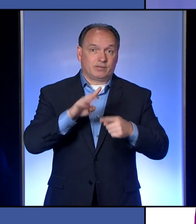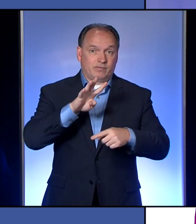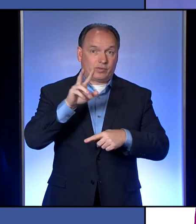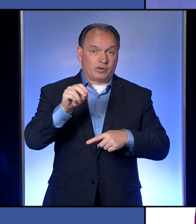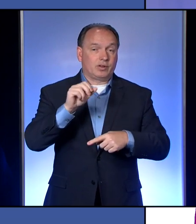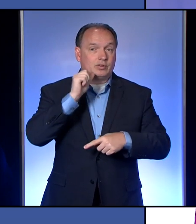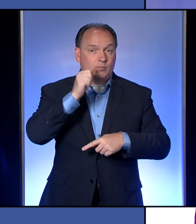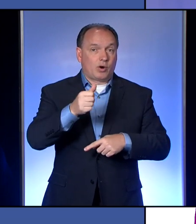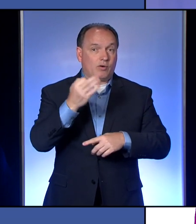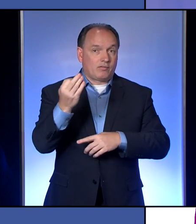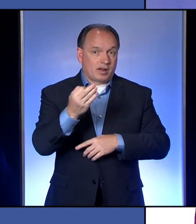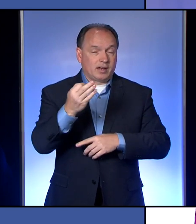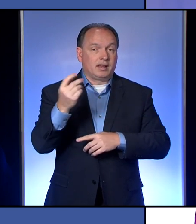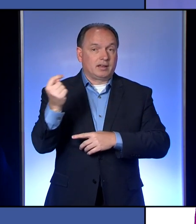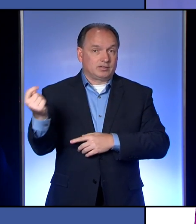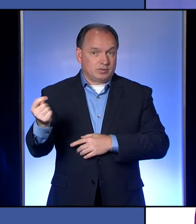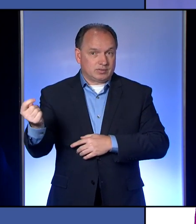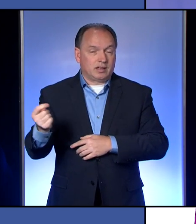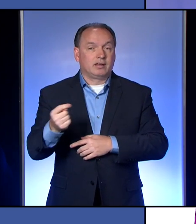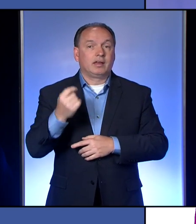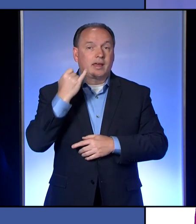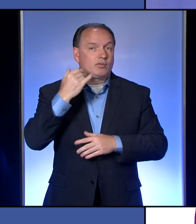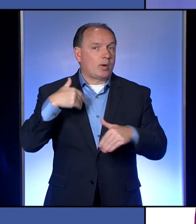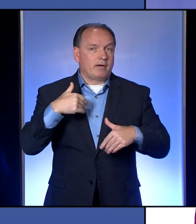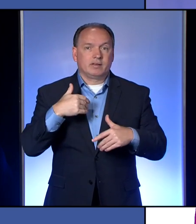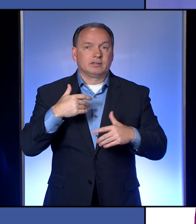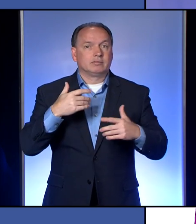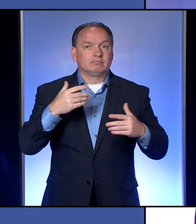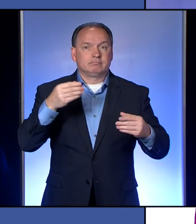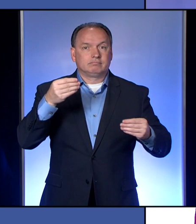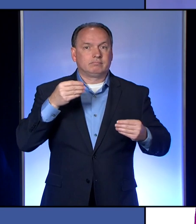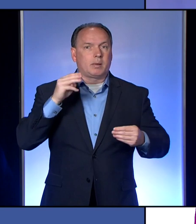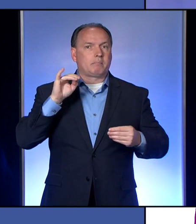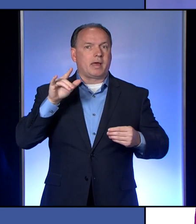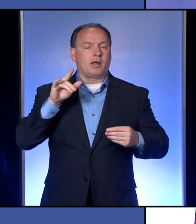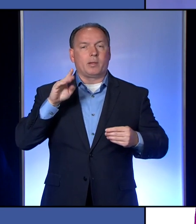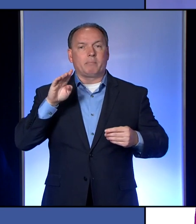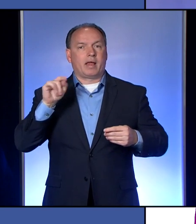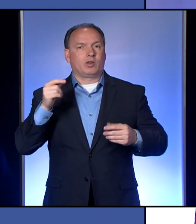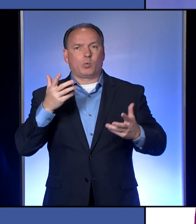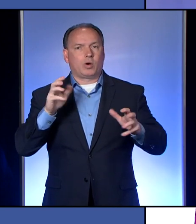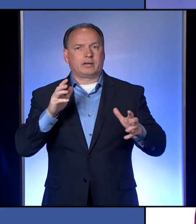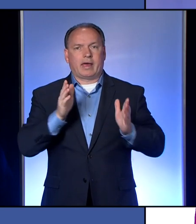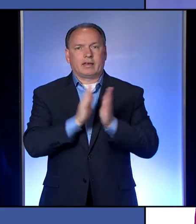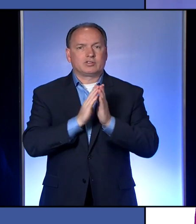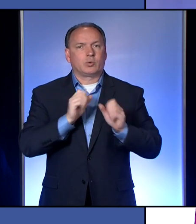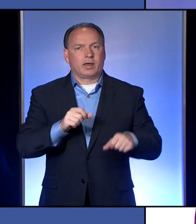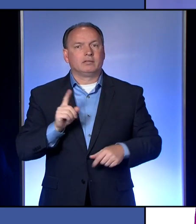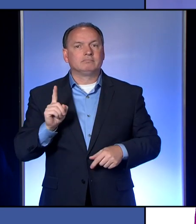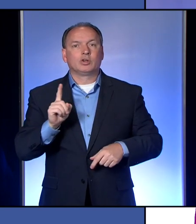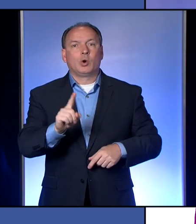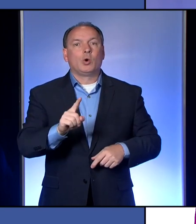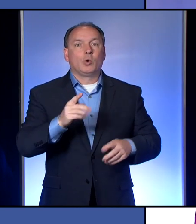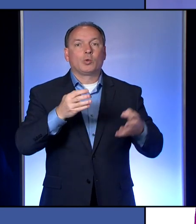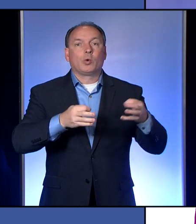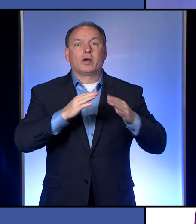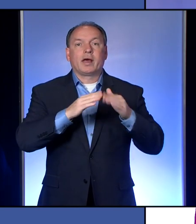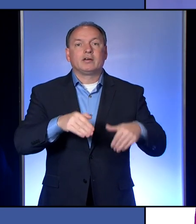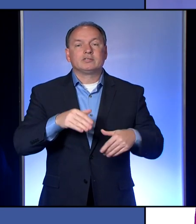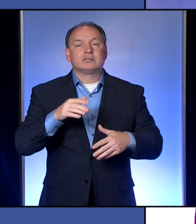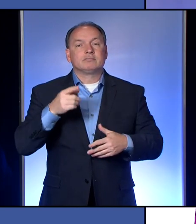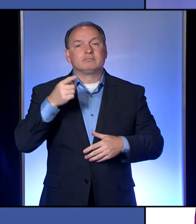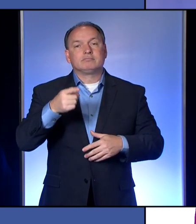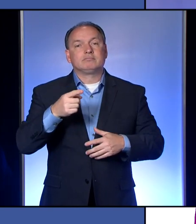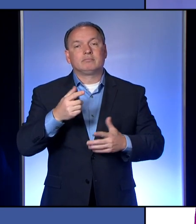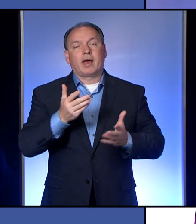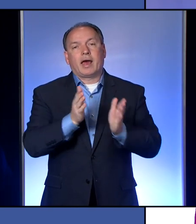Friday and Tuesday. So if you haven't got your mail-in ballot and you don't want to ask for it, you can actually just go to the courthouse, apply for a